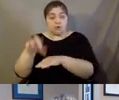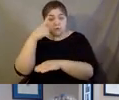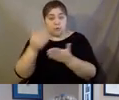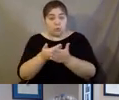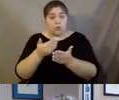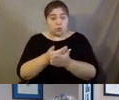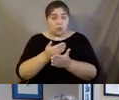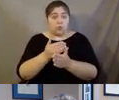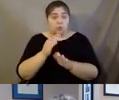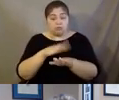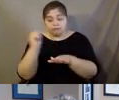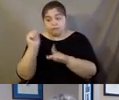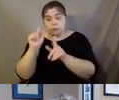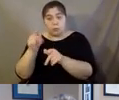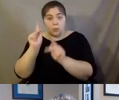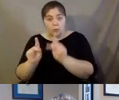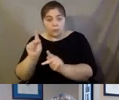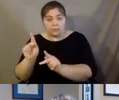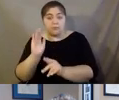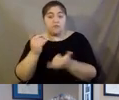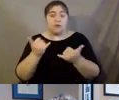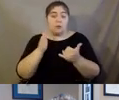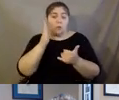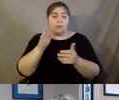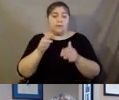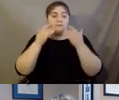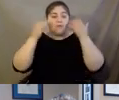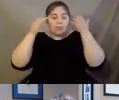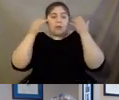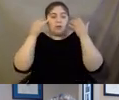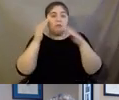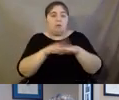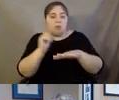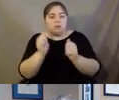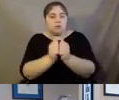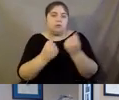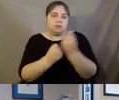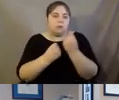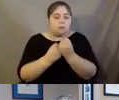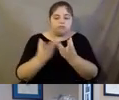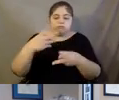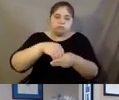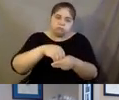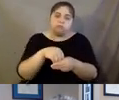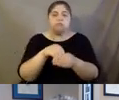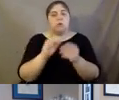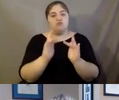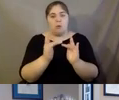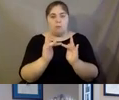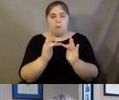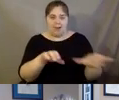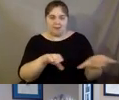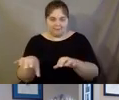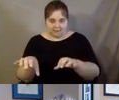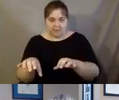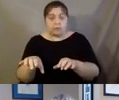primarily look like, um, friendly calls, um, with, um, some support to engage in, in remote activities. Um,